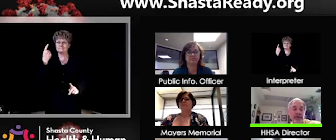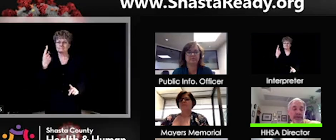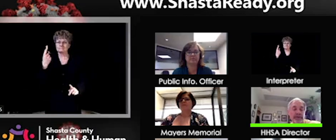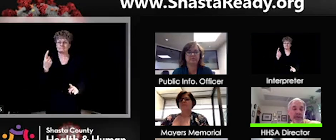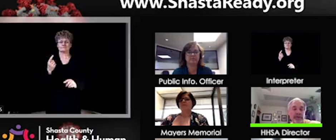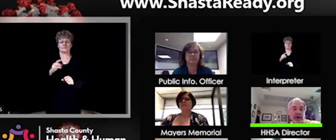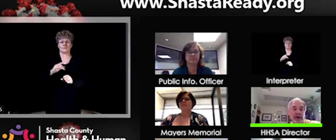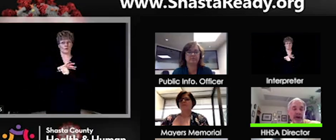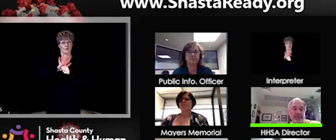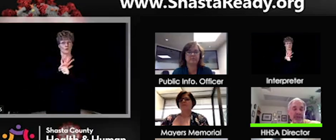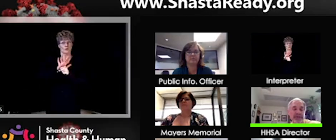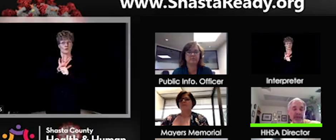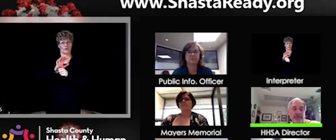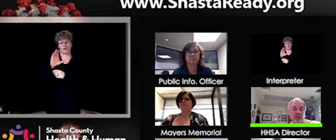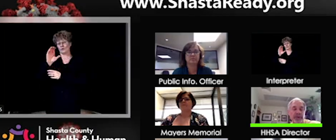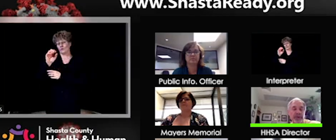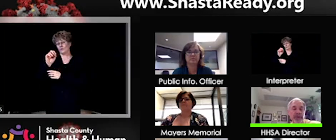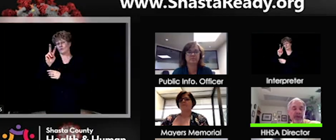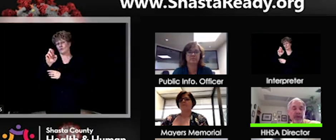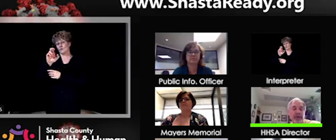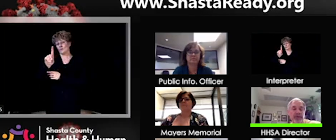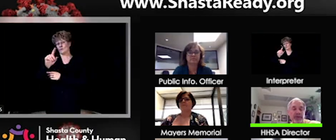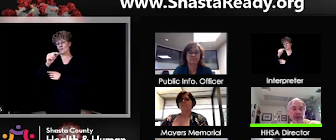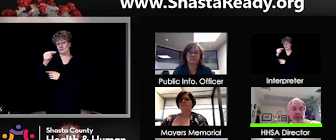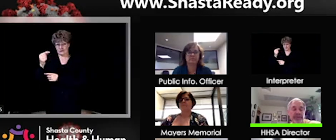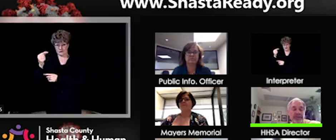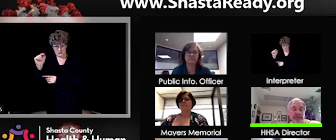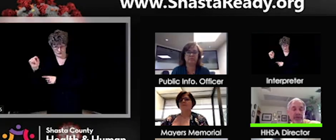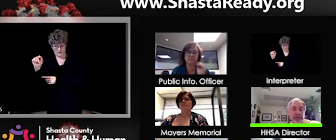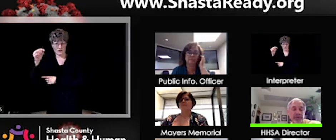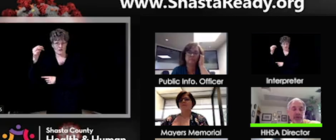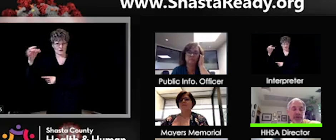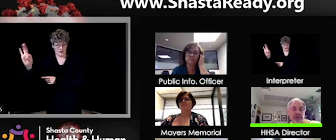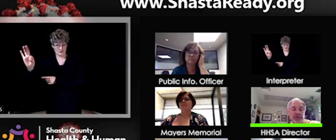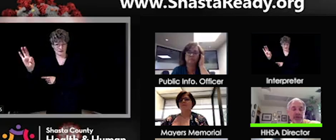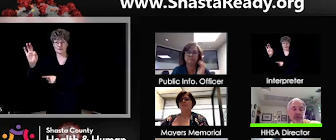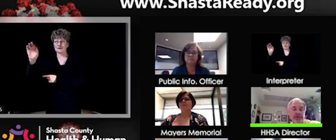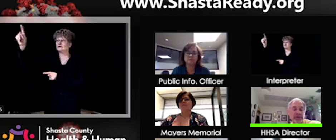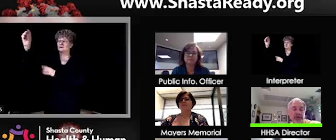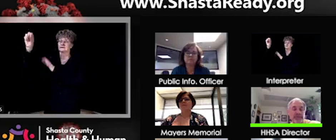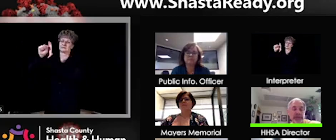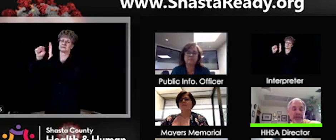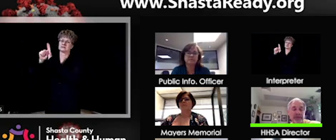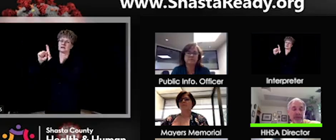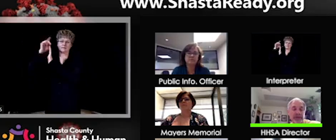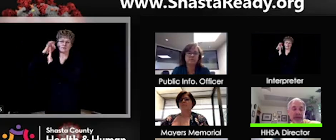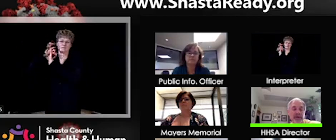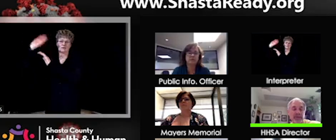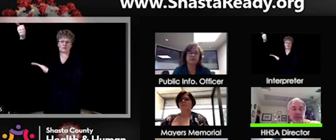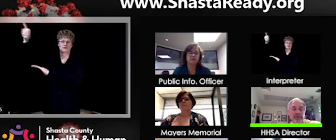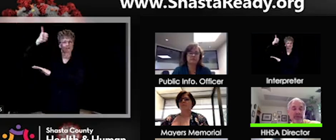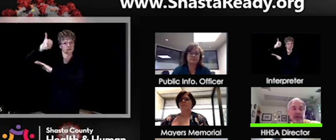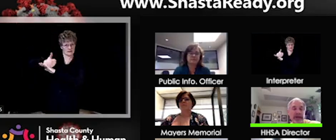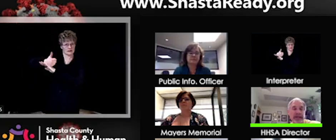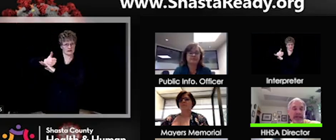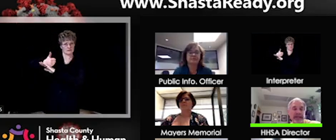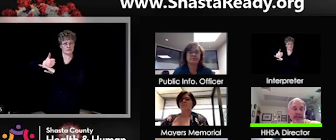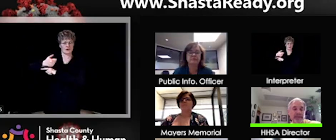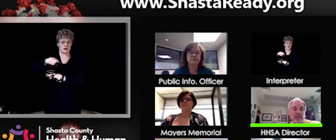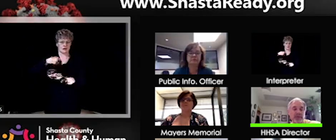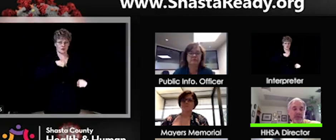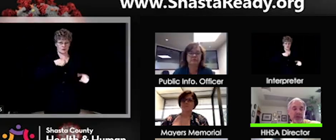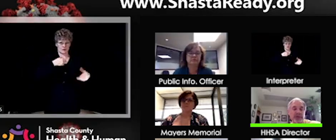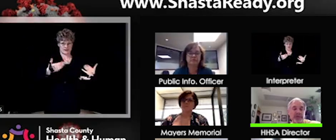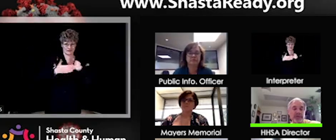are, have been promulgated by the state of California. And our job is to, you know, assure that those are in place in our county, but we have not